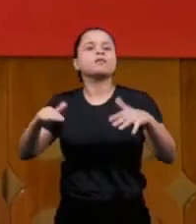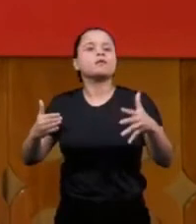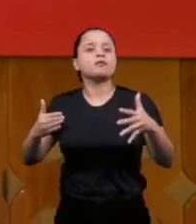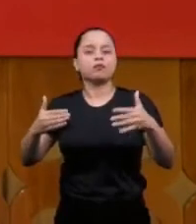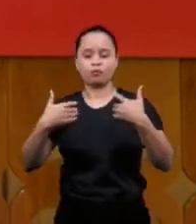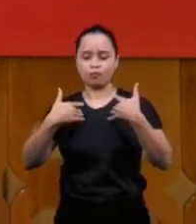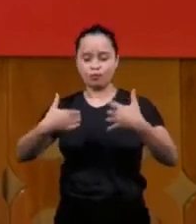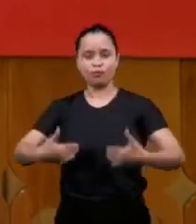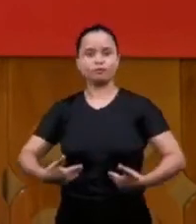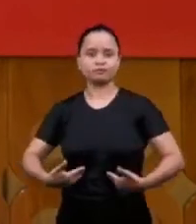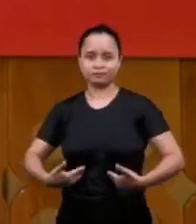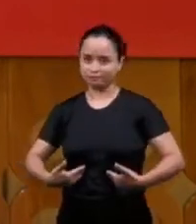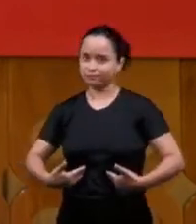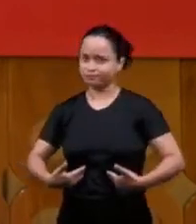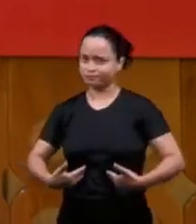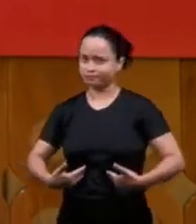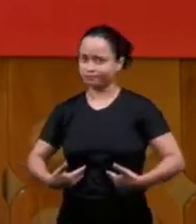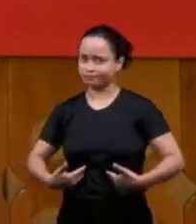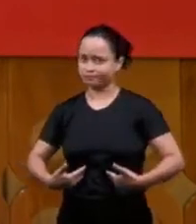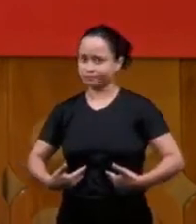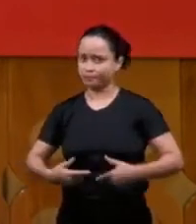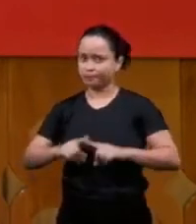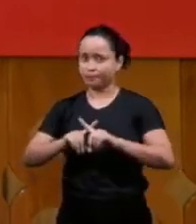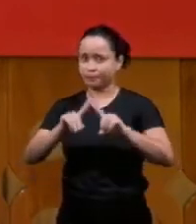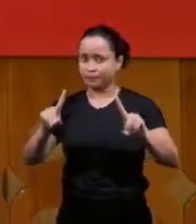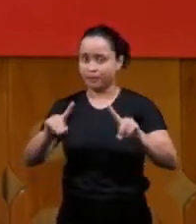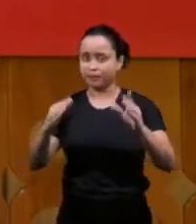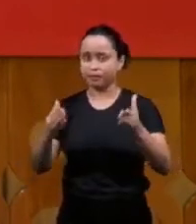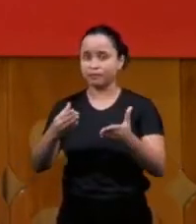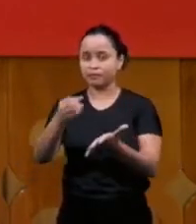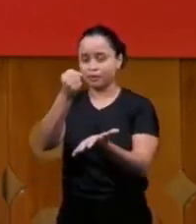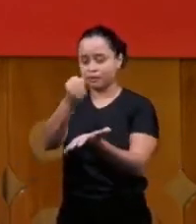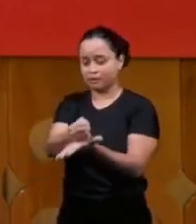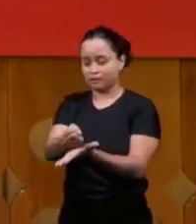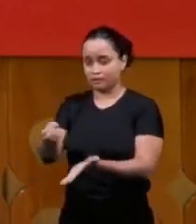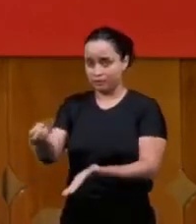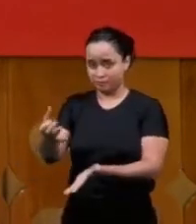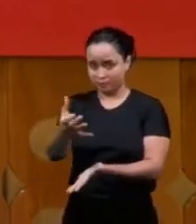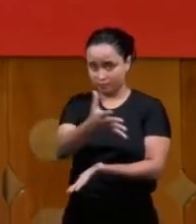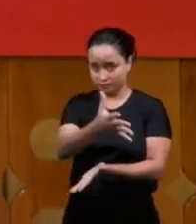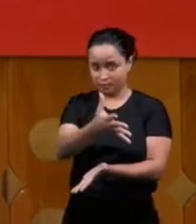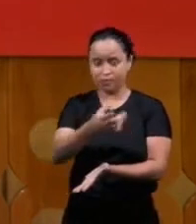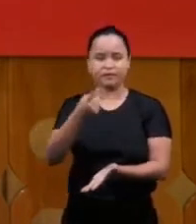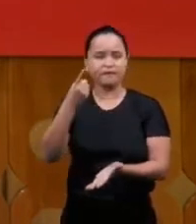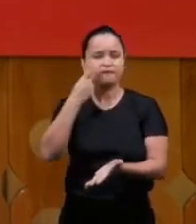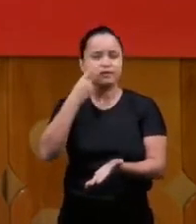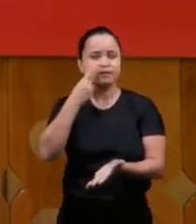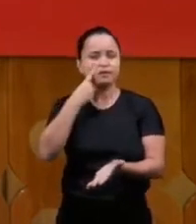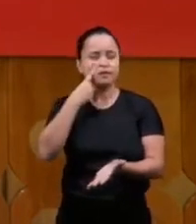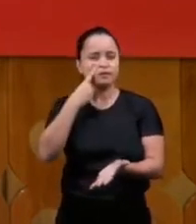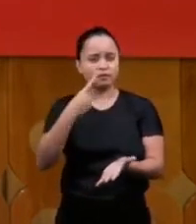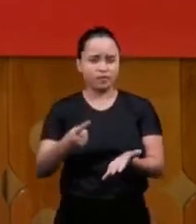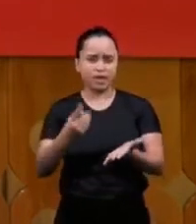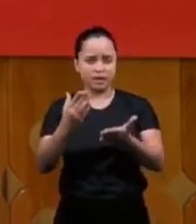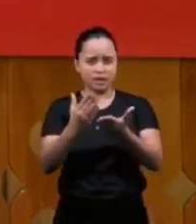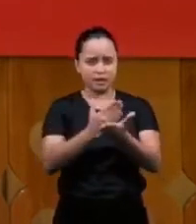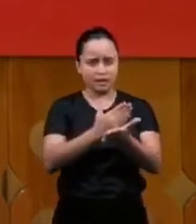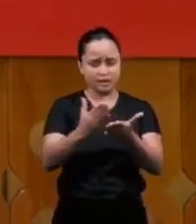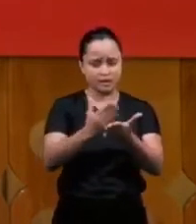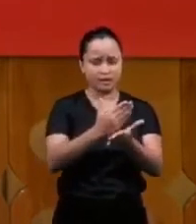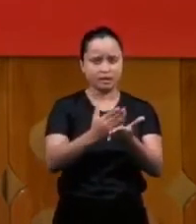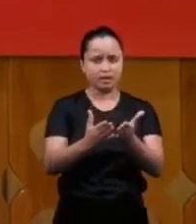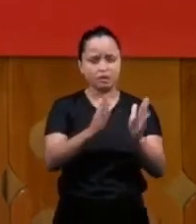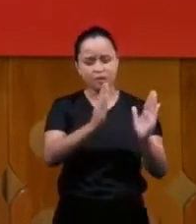take the New Testament and you will find segmented this